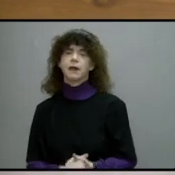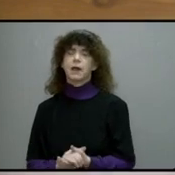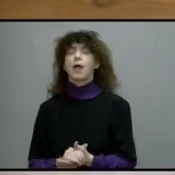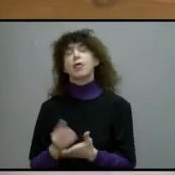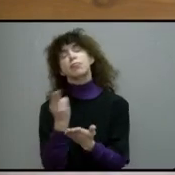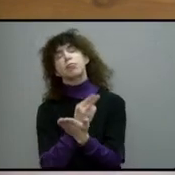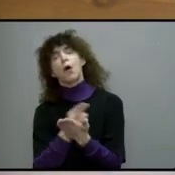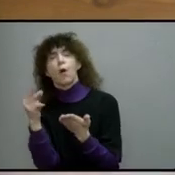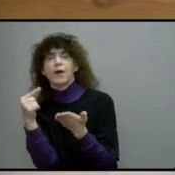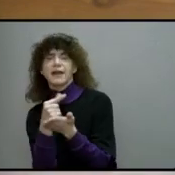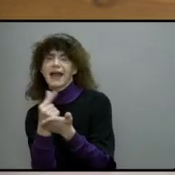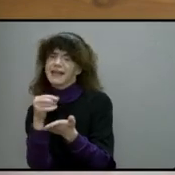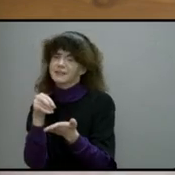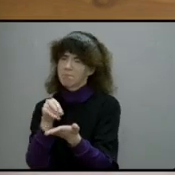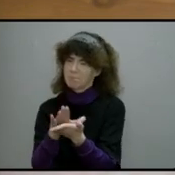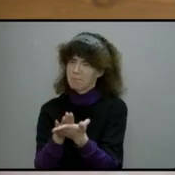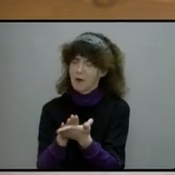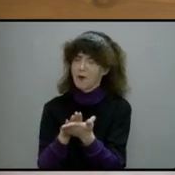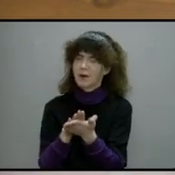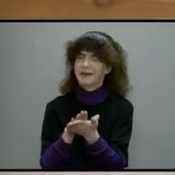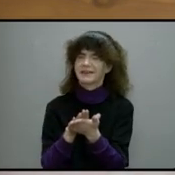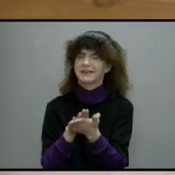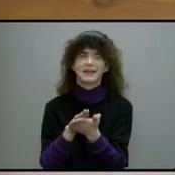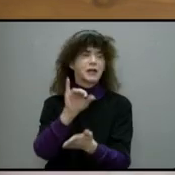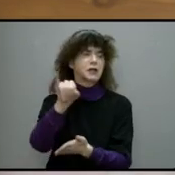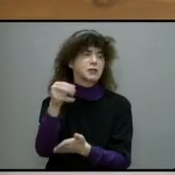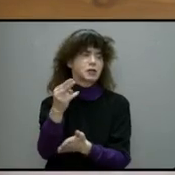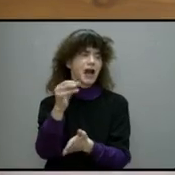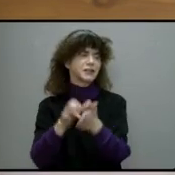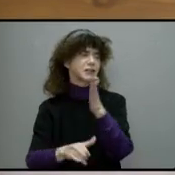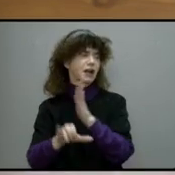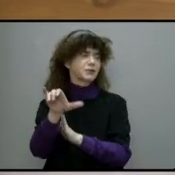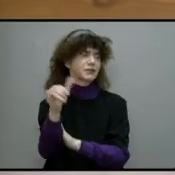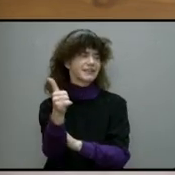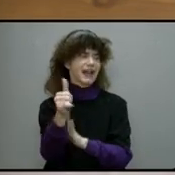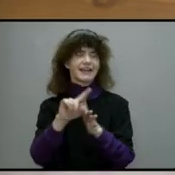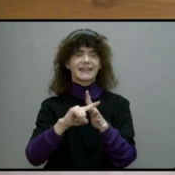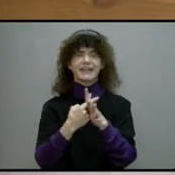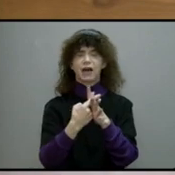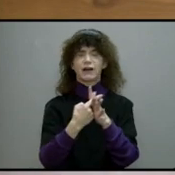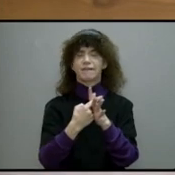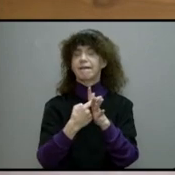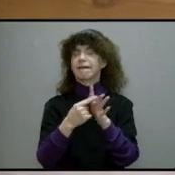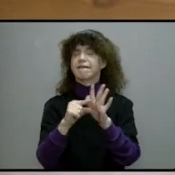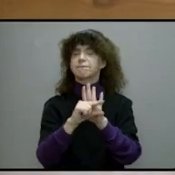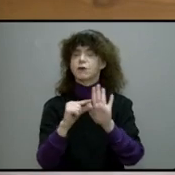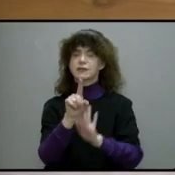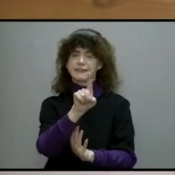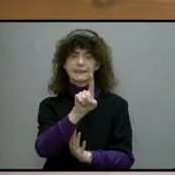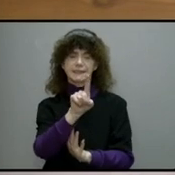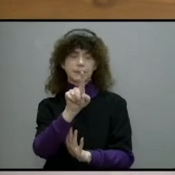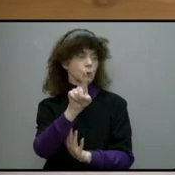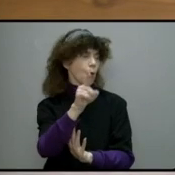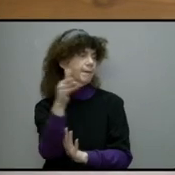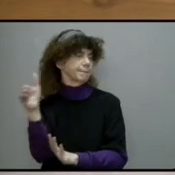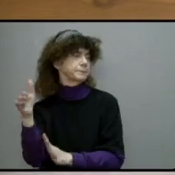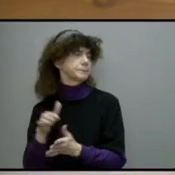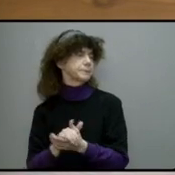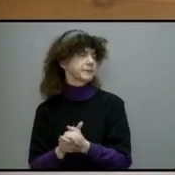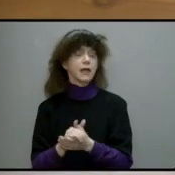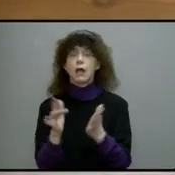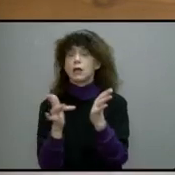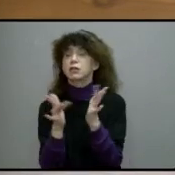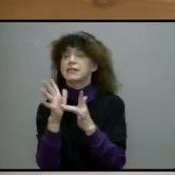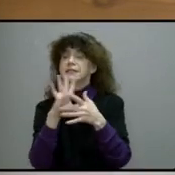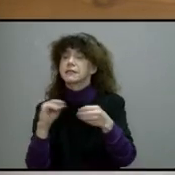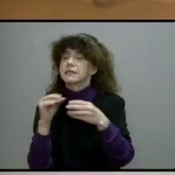The gospel reading comes from John chapter 10, starting at the first verse. Jesus said,